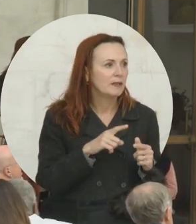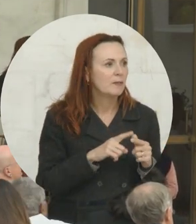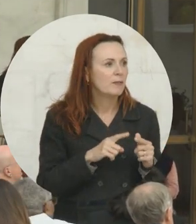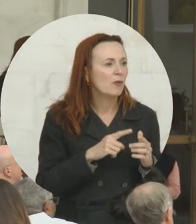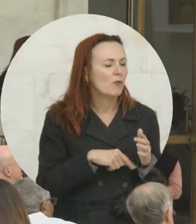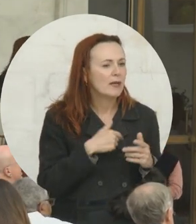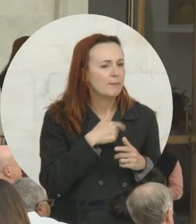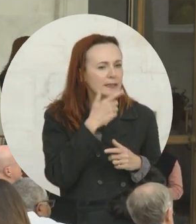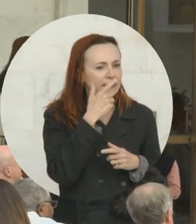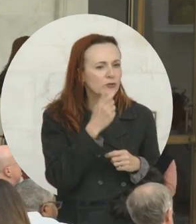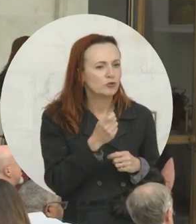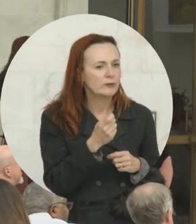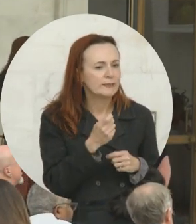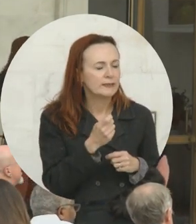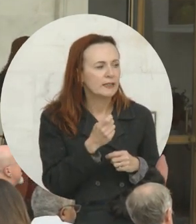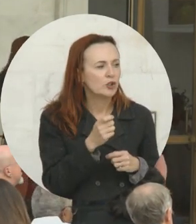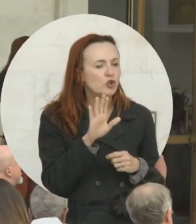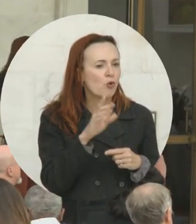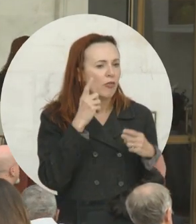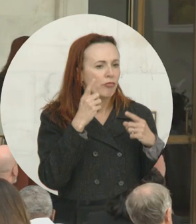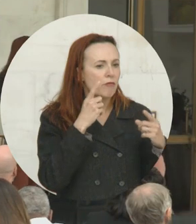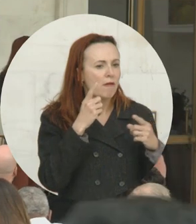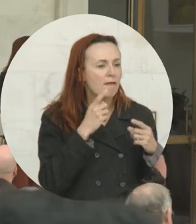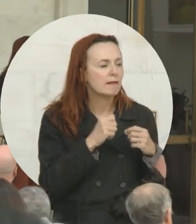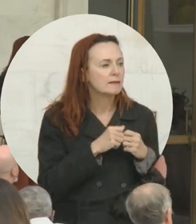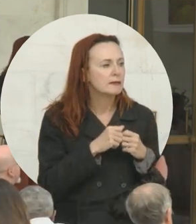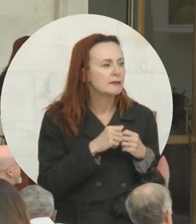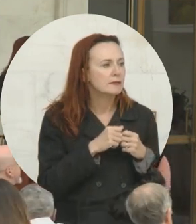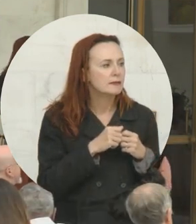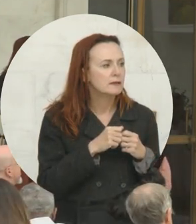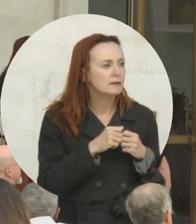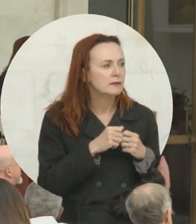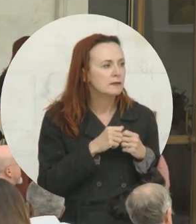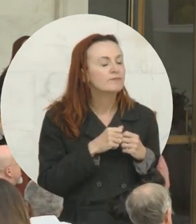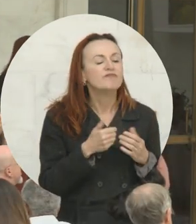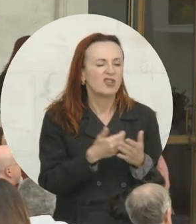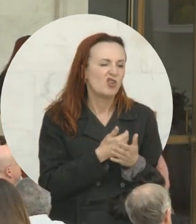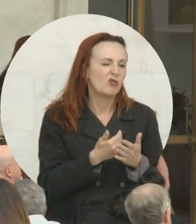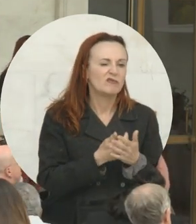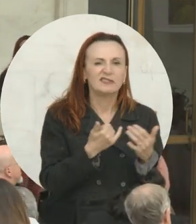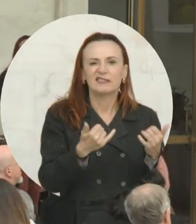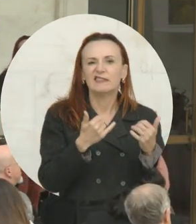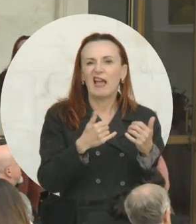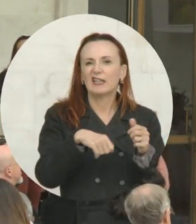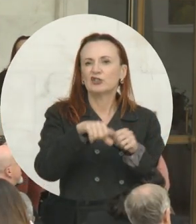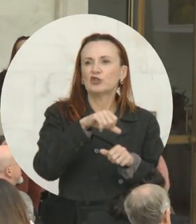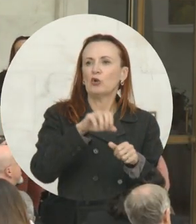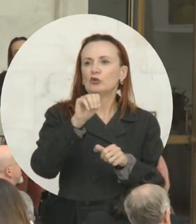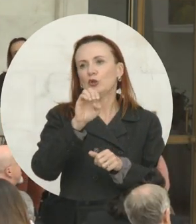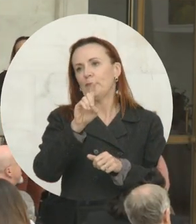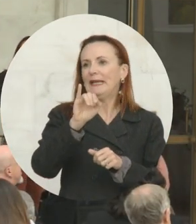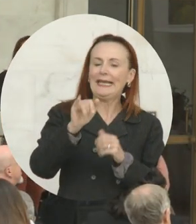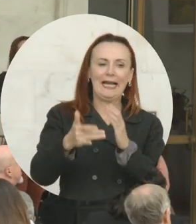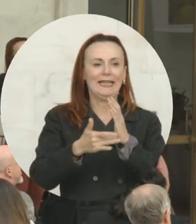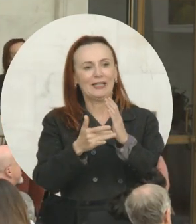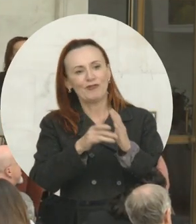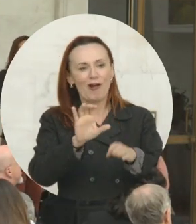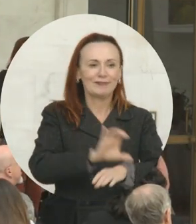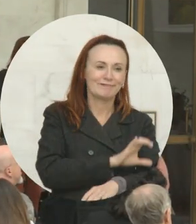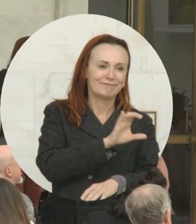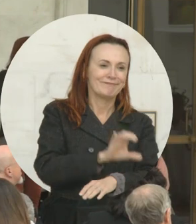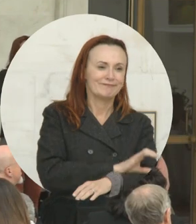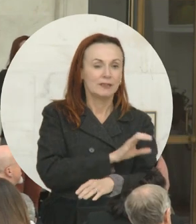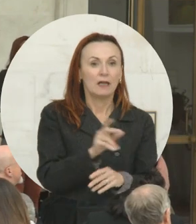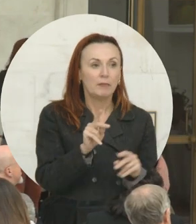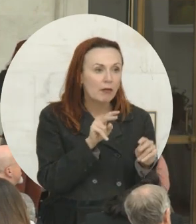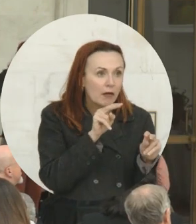interested in is your thoughts about in the new electronic social media age, where everybody's tied to their screens,